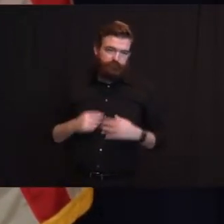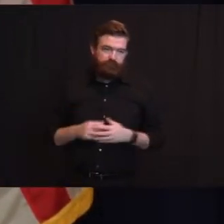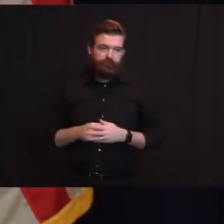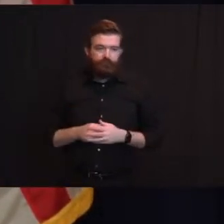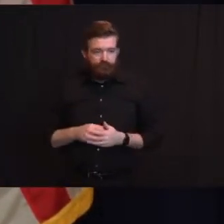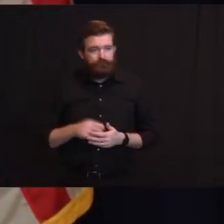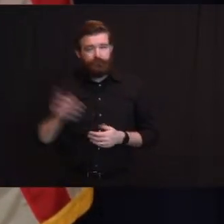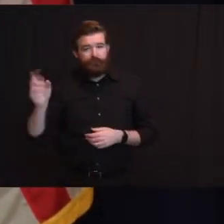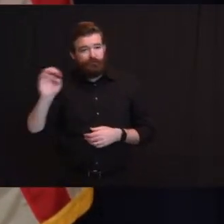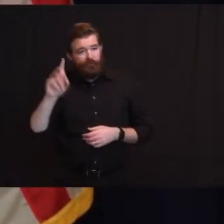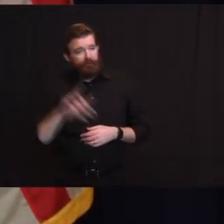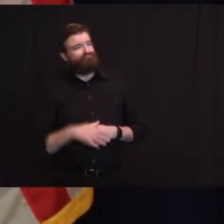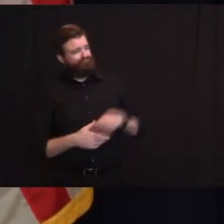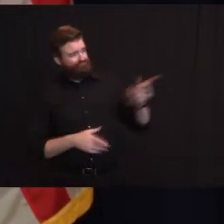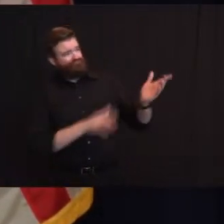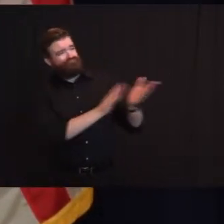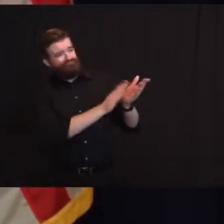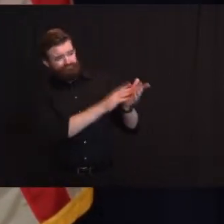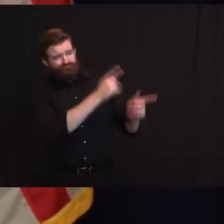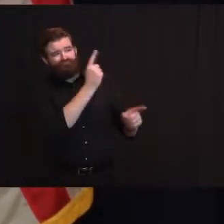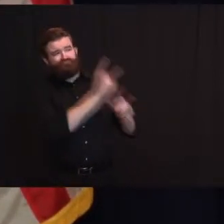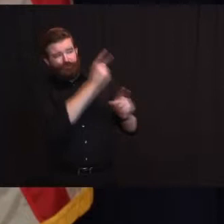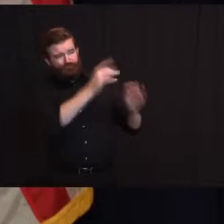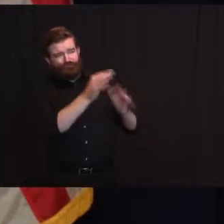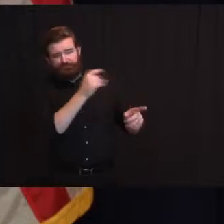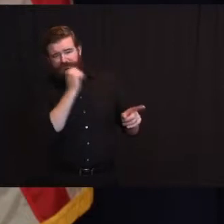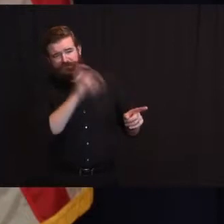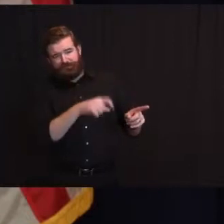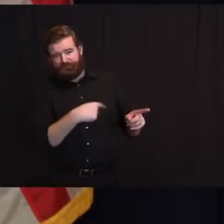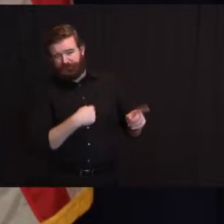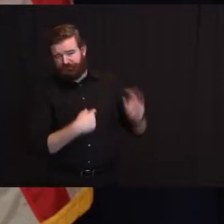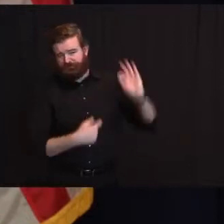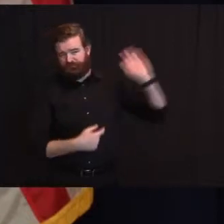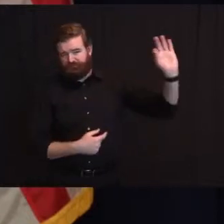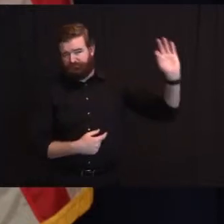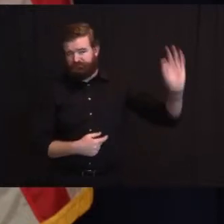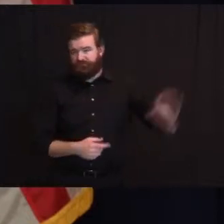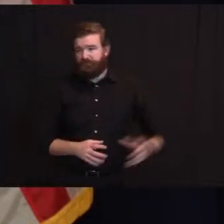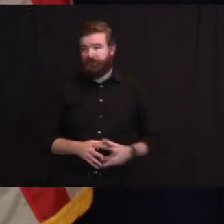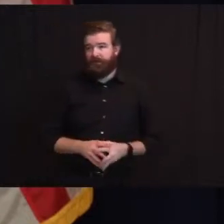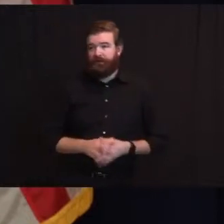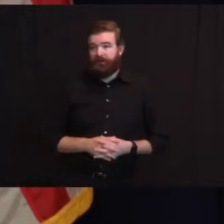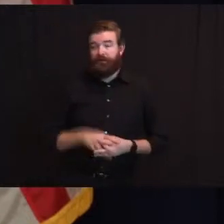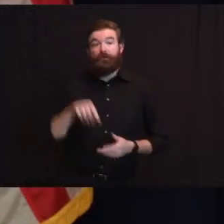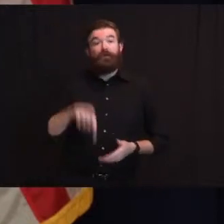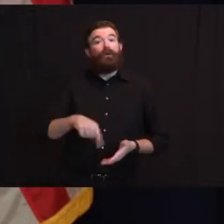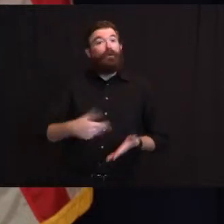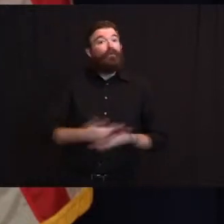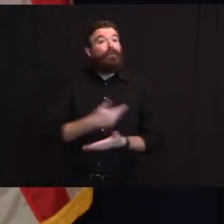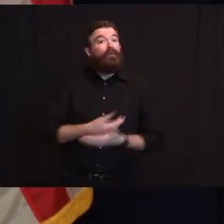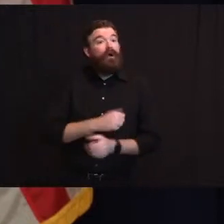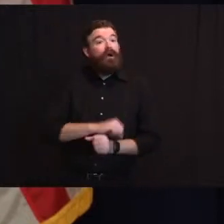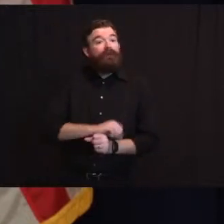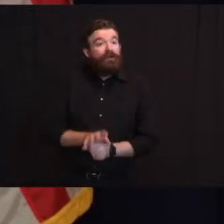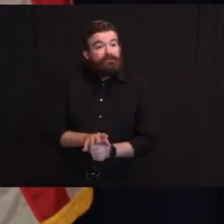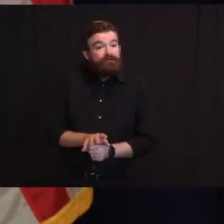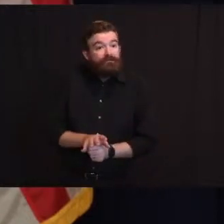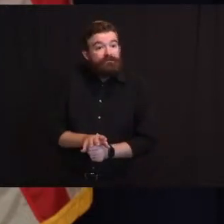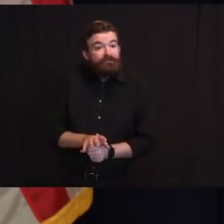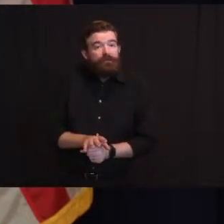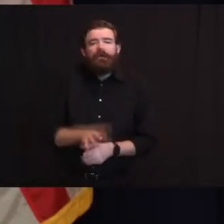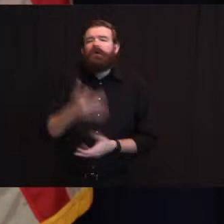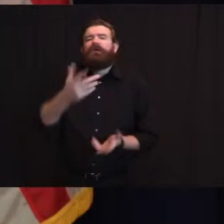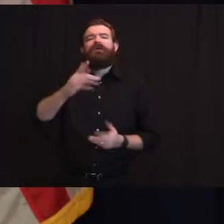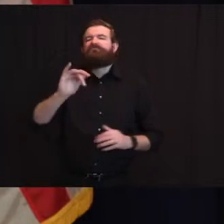he is correct on all phases this new variant you know the virus is always mutating most mutations mean very